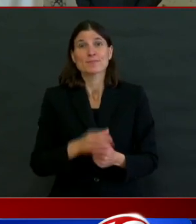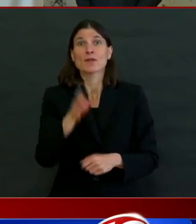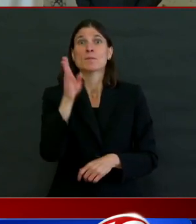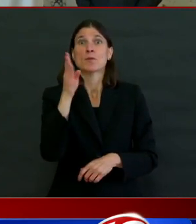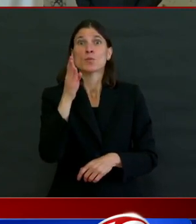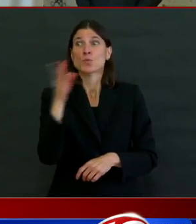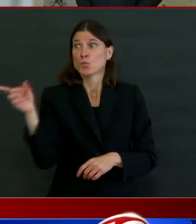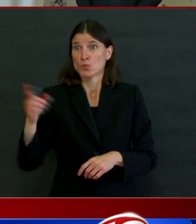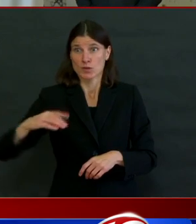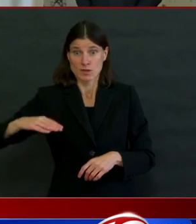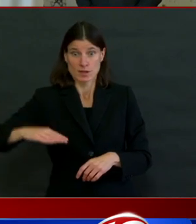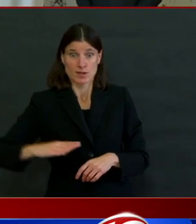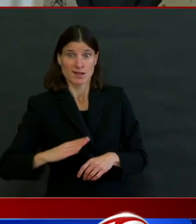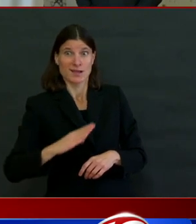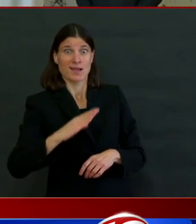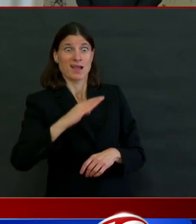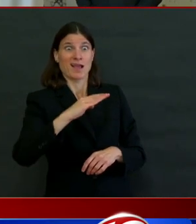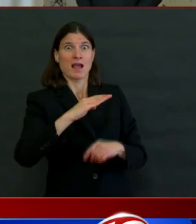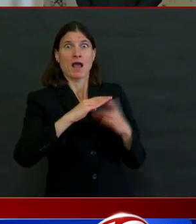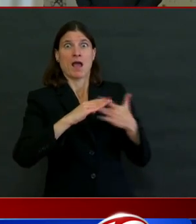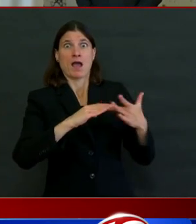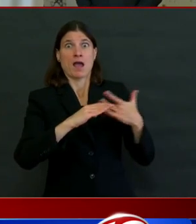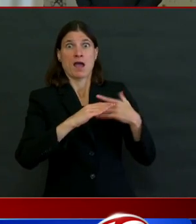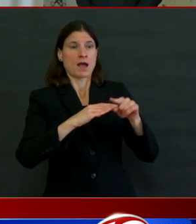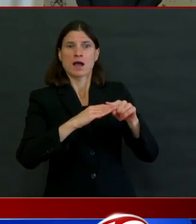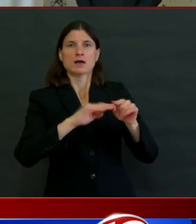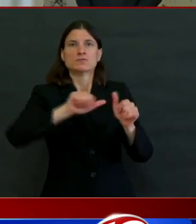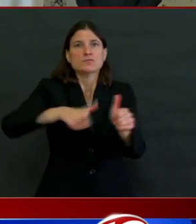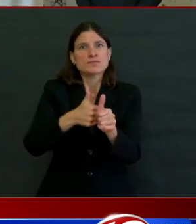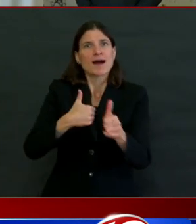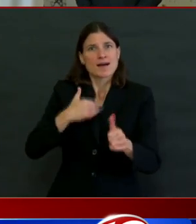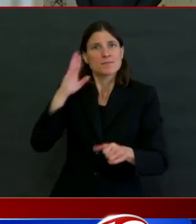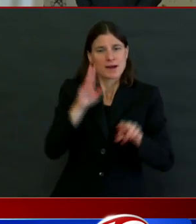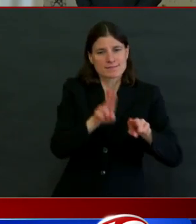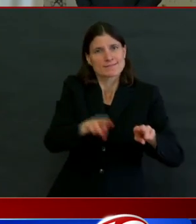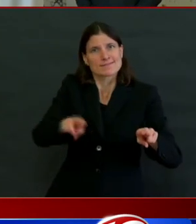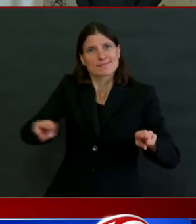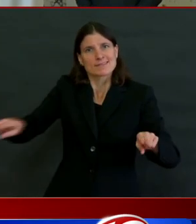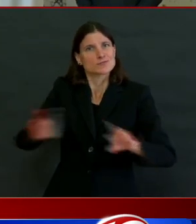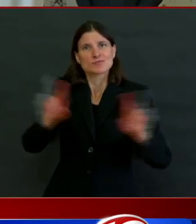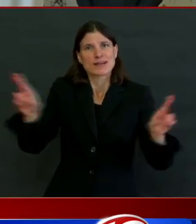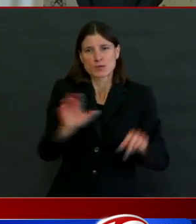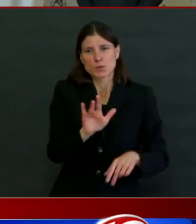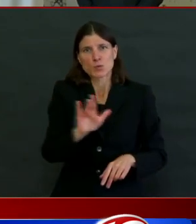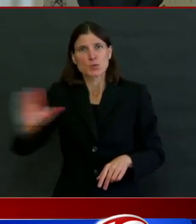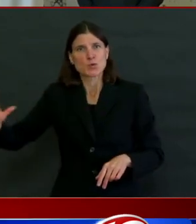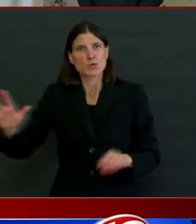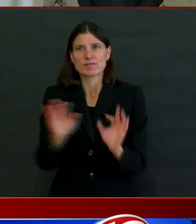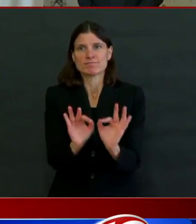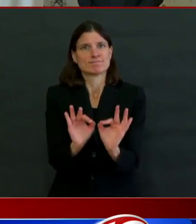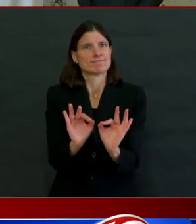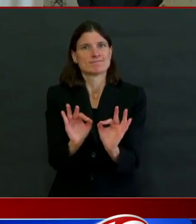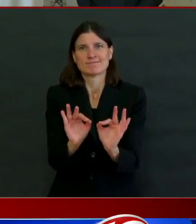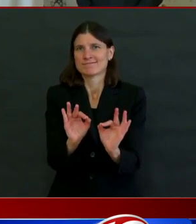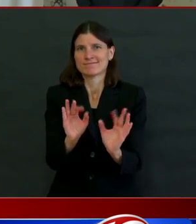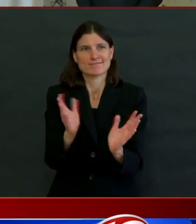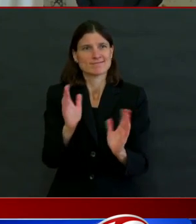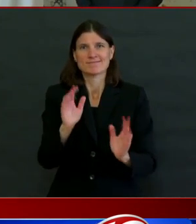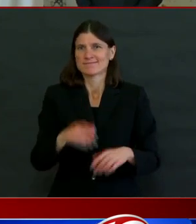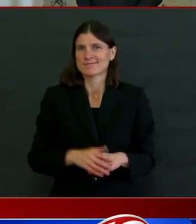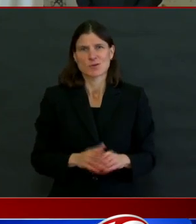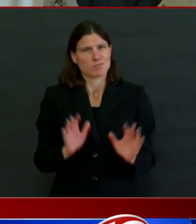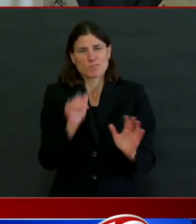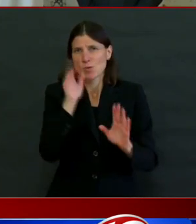you know, beginning our return to normalcy. The next question is from Michael Bilo of Motif Magazine.